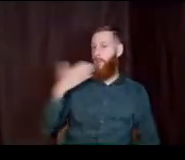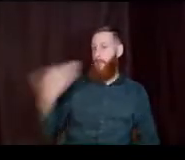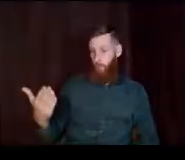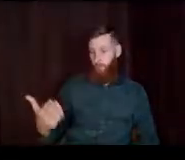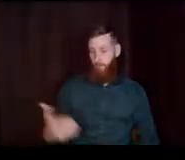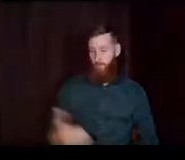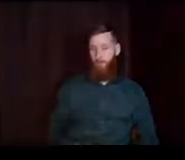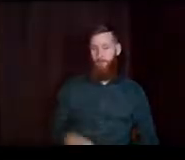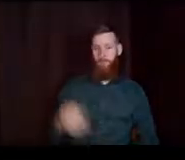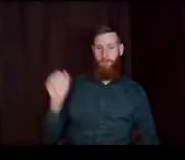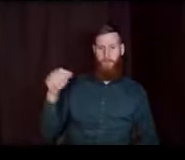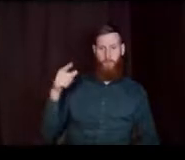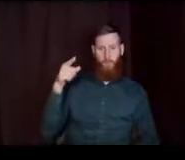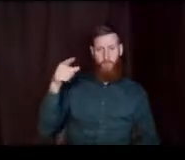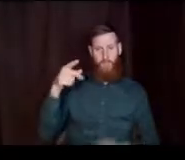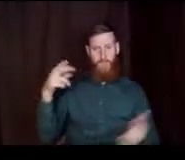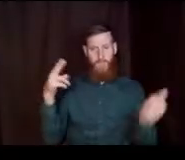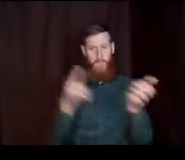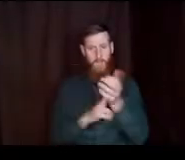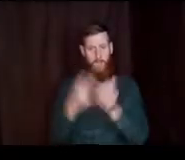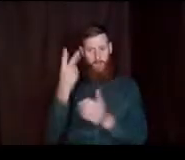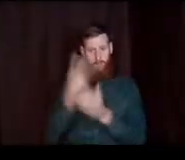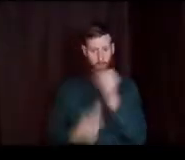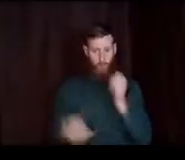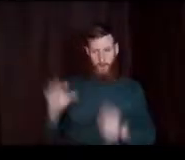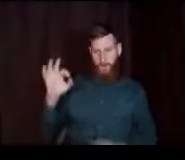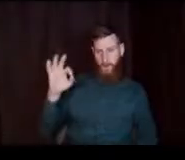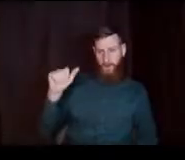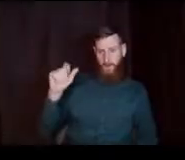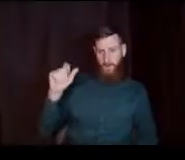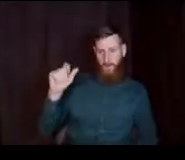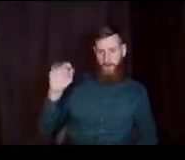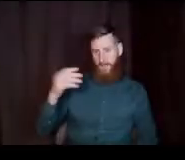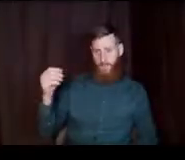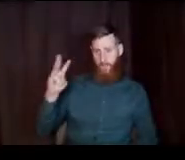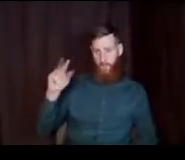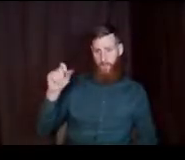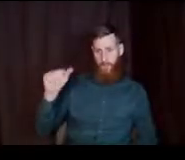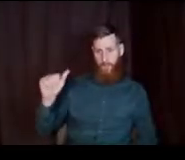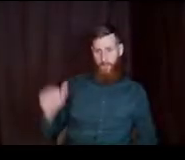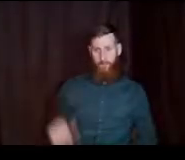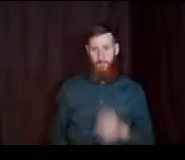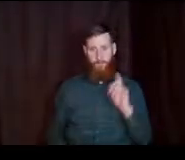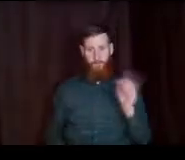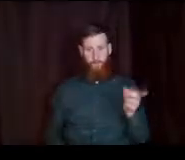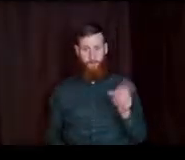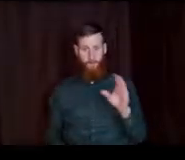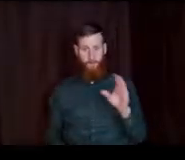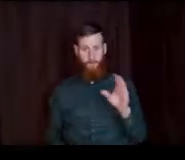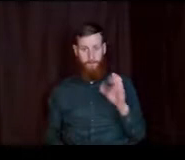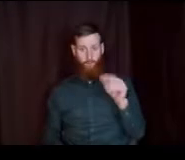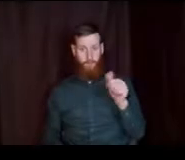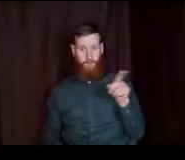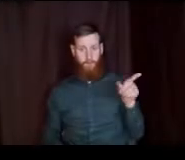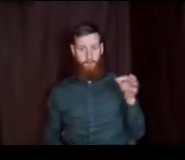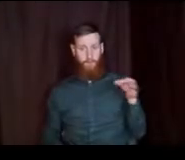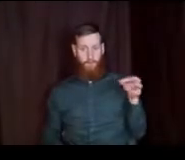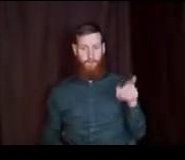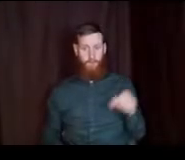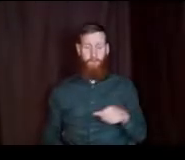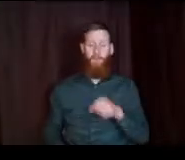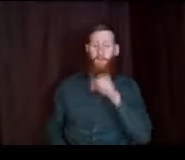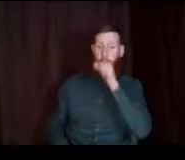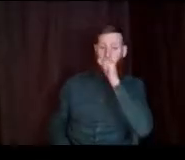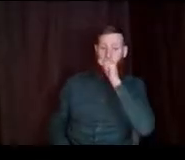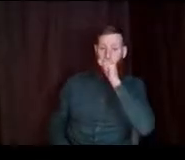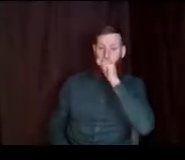Can you sign up for both the FAFSA and the WAFSA? I'm going to let Christina go into that again. That is